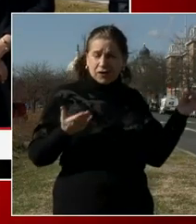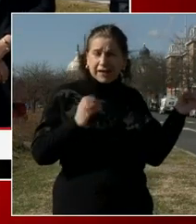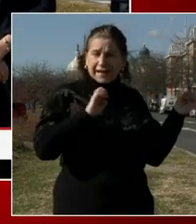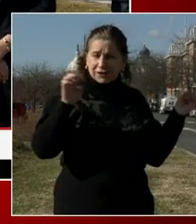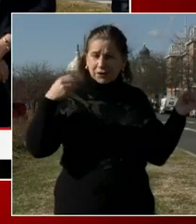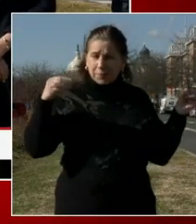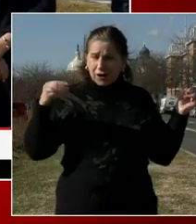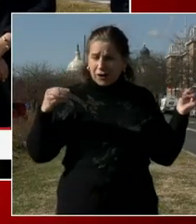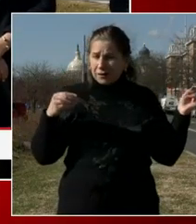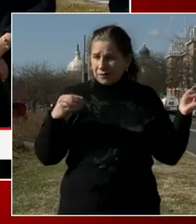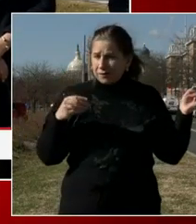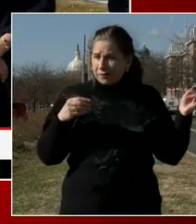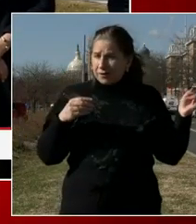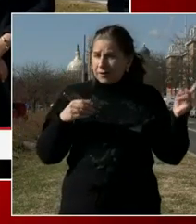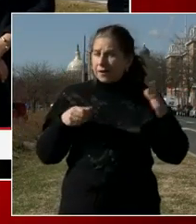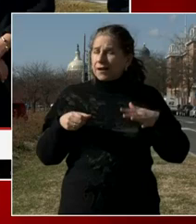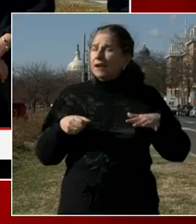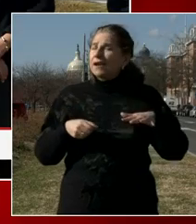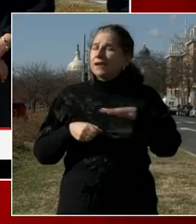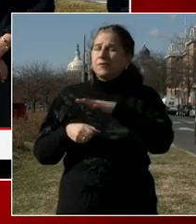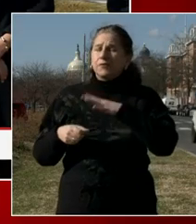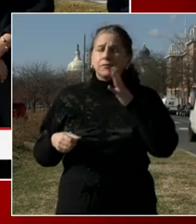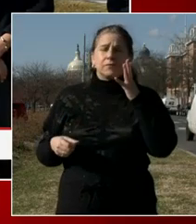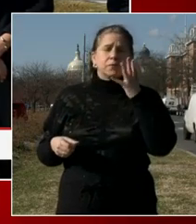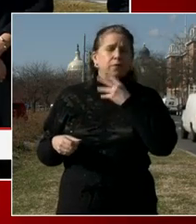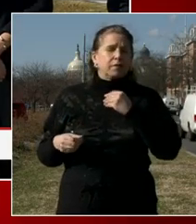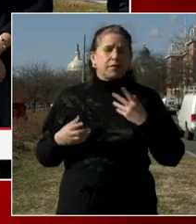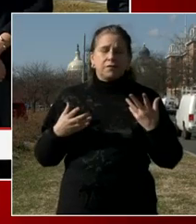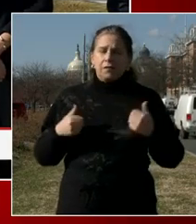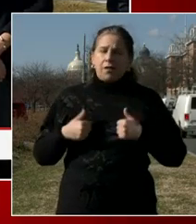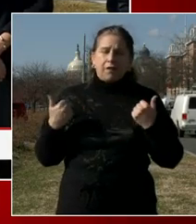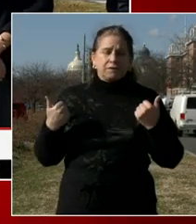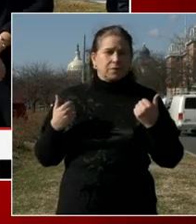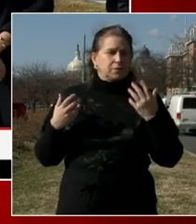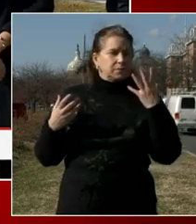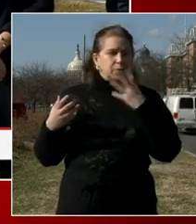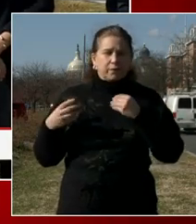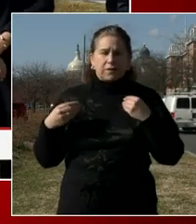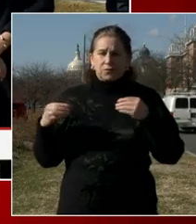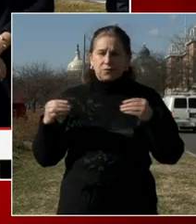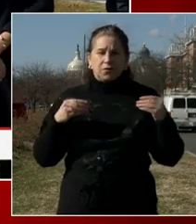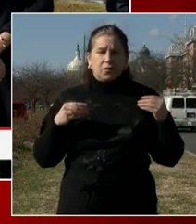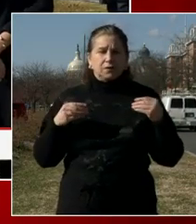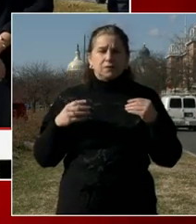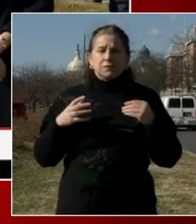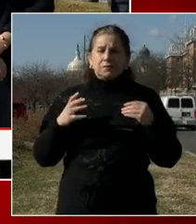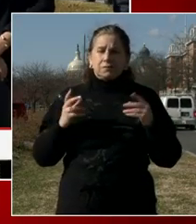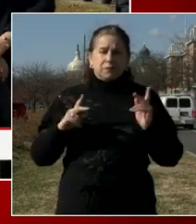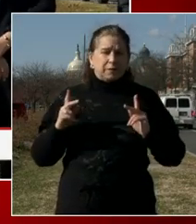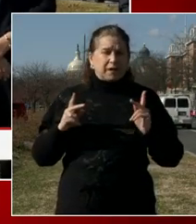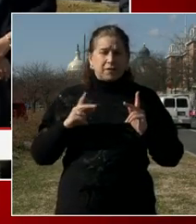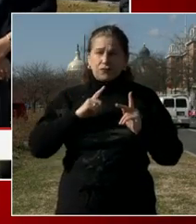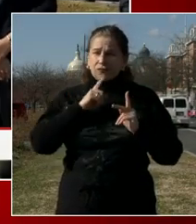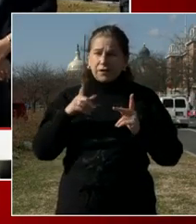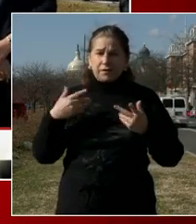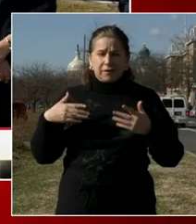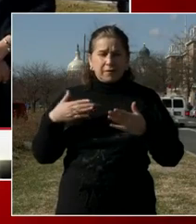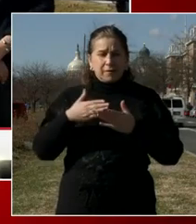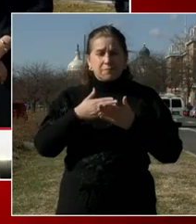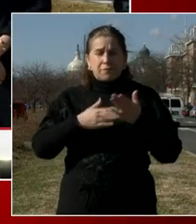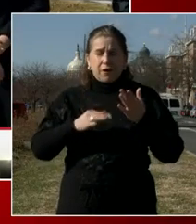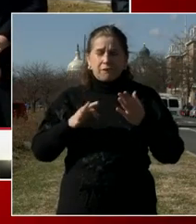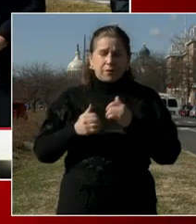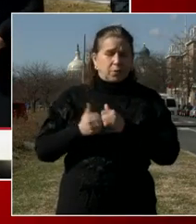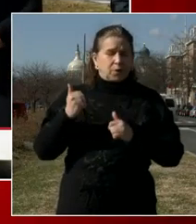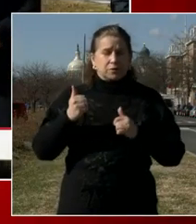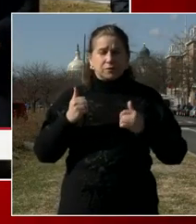doing their business, artists and vendors selling their wares, and part of just an exciting and vibrant community. So we want to make sure that